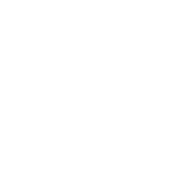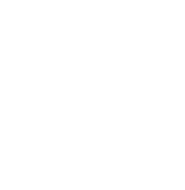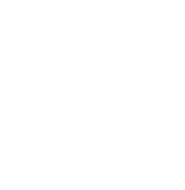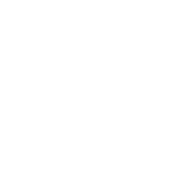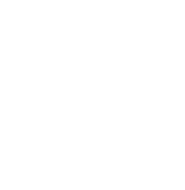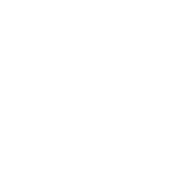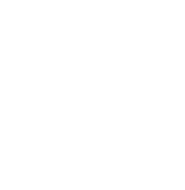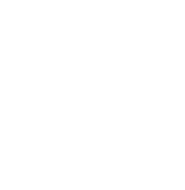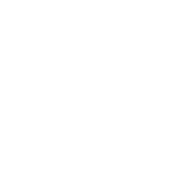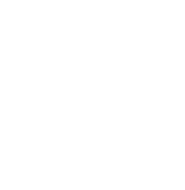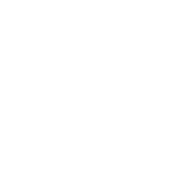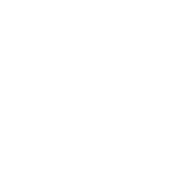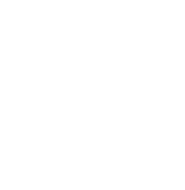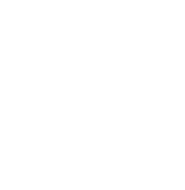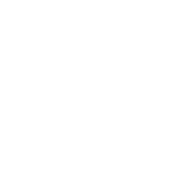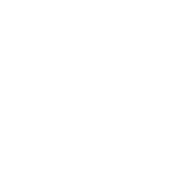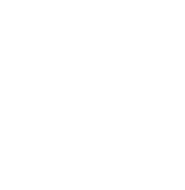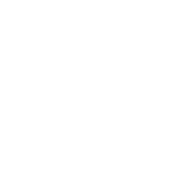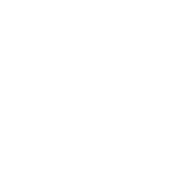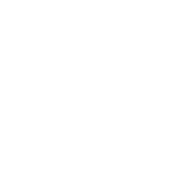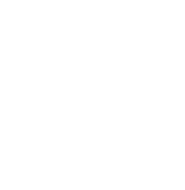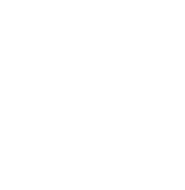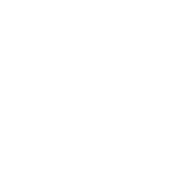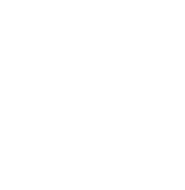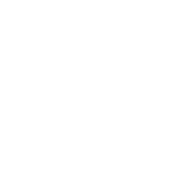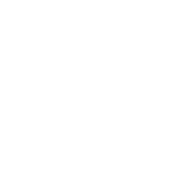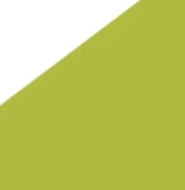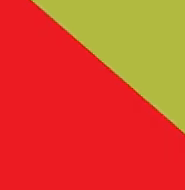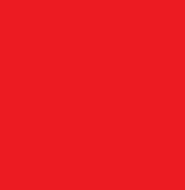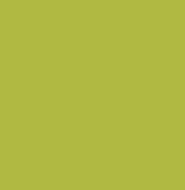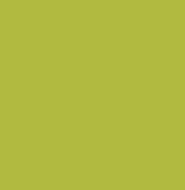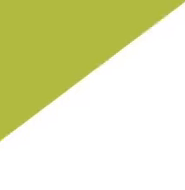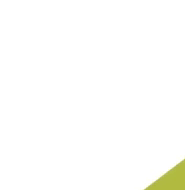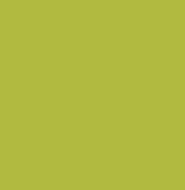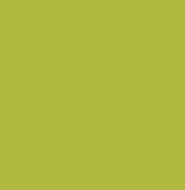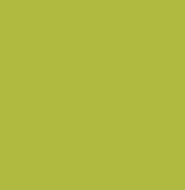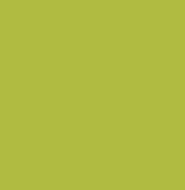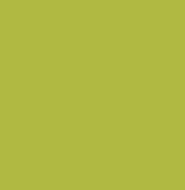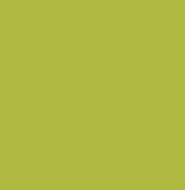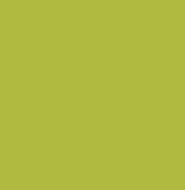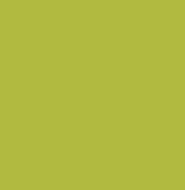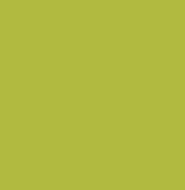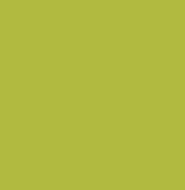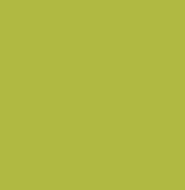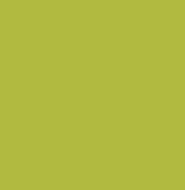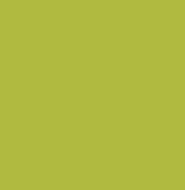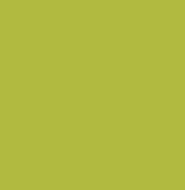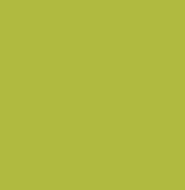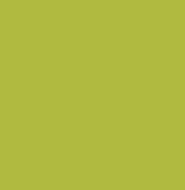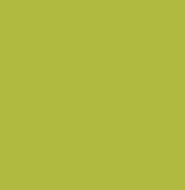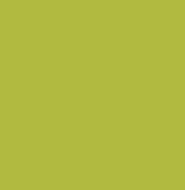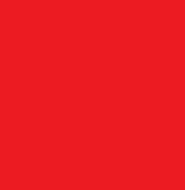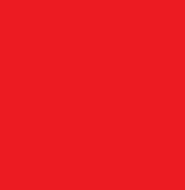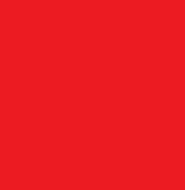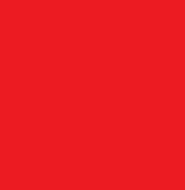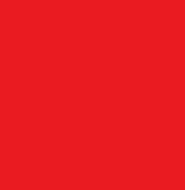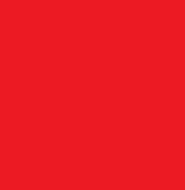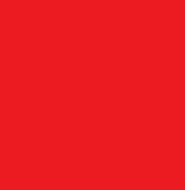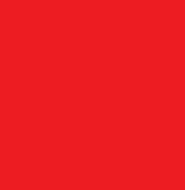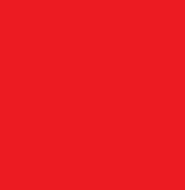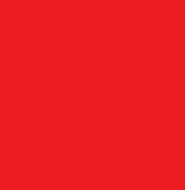It's your time to thrive. Space is limited. So apply now. Find out more at